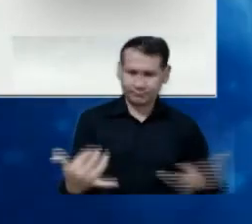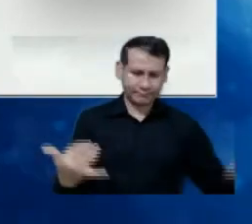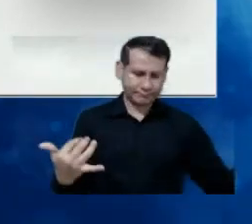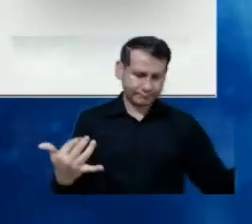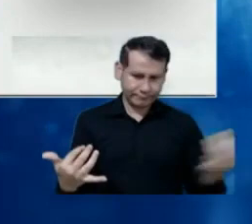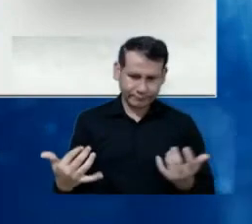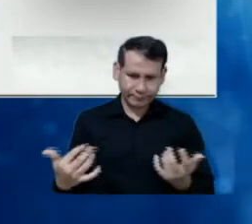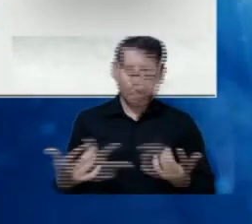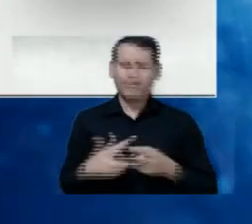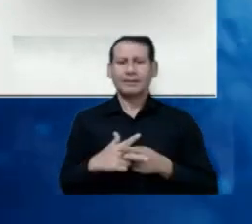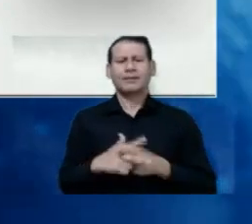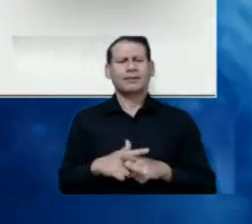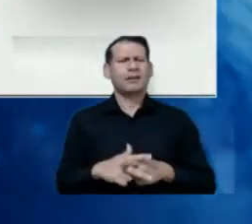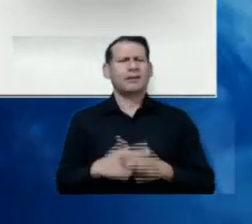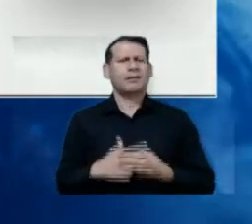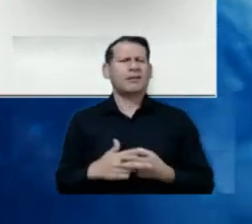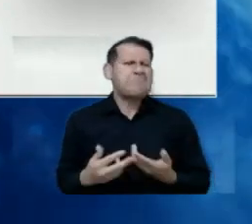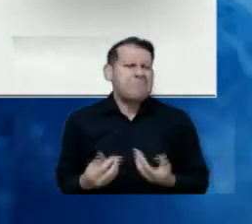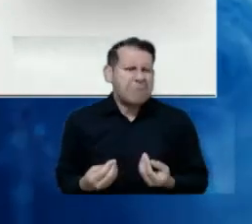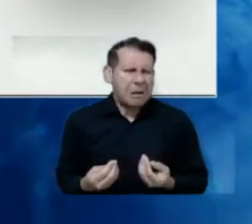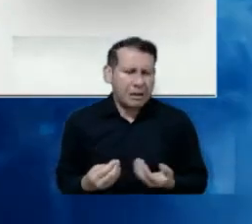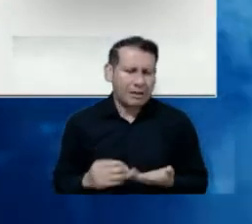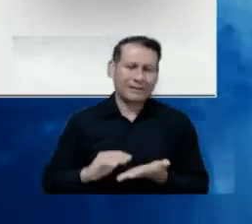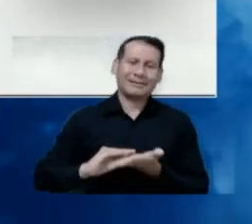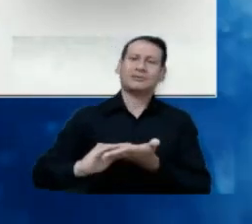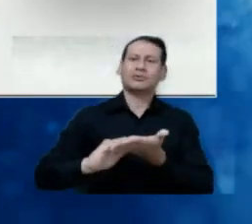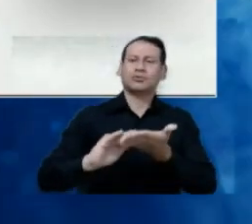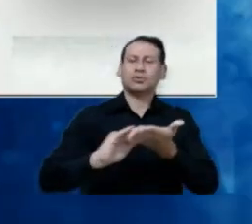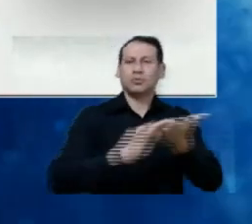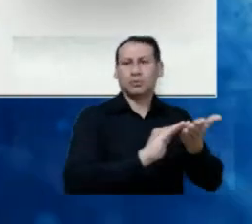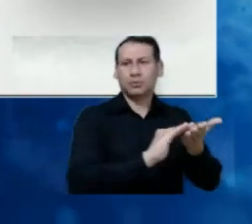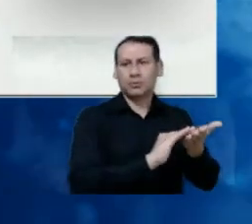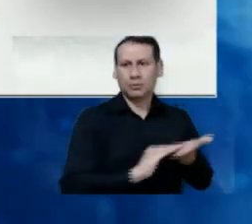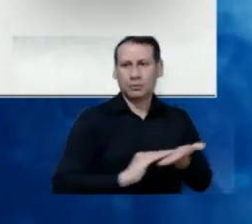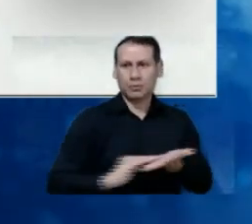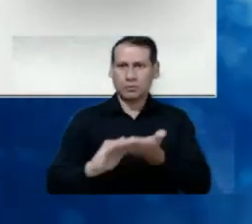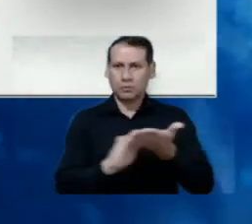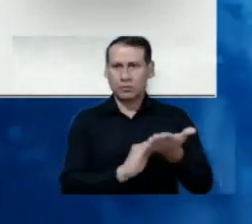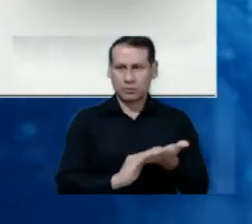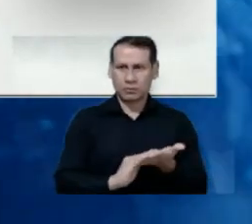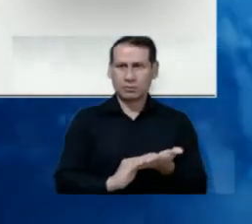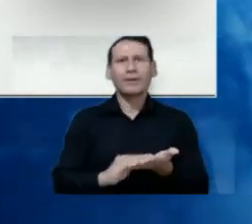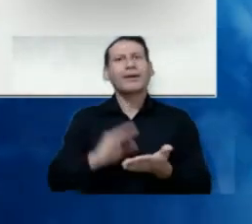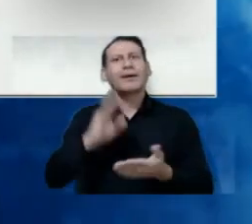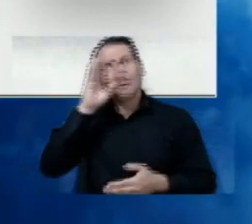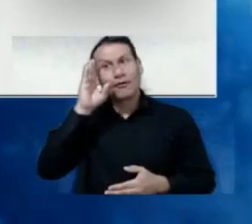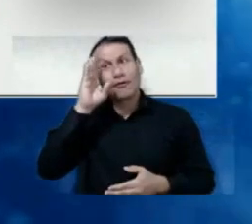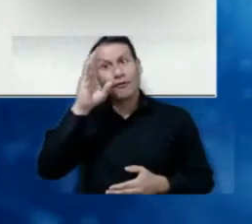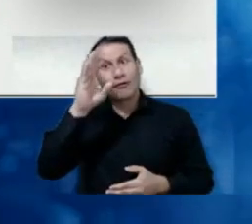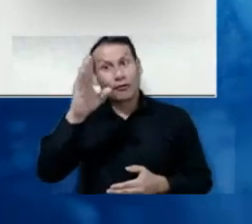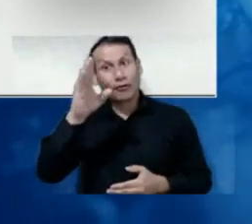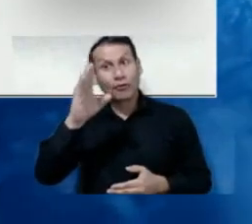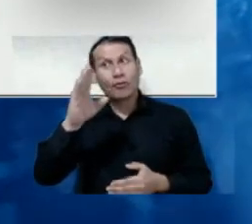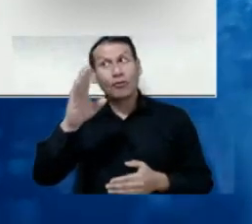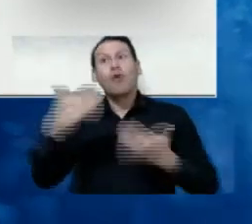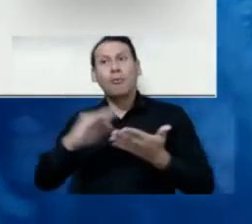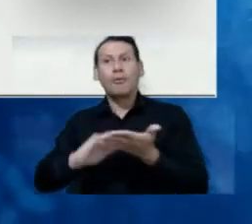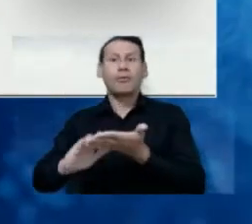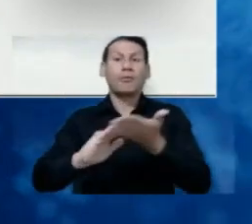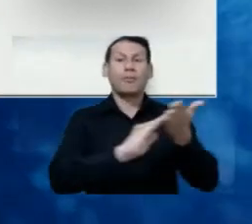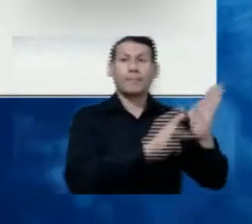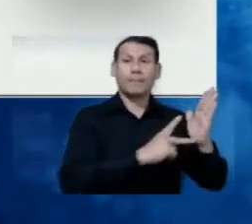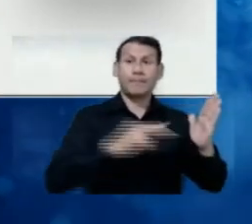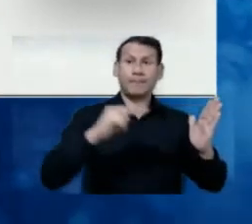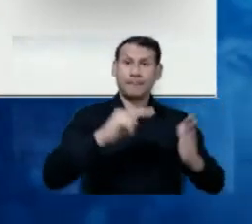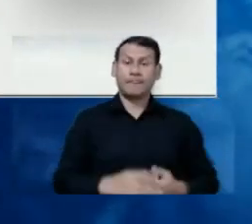workshops, what were the ideal solution, and the perspective for technological solutions, that is